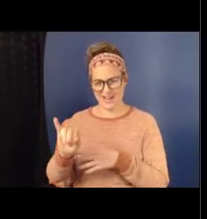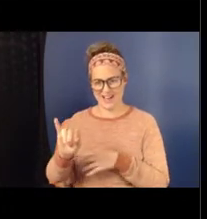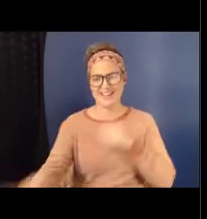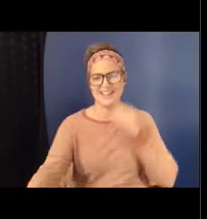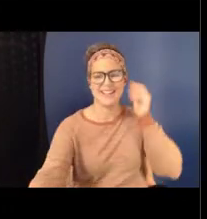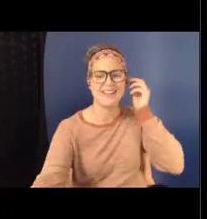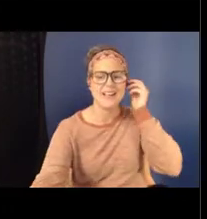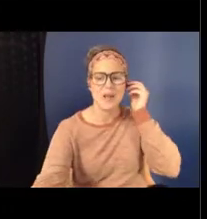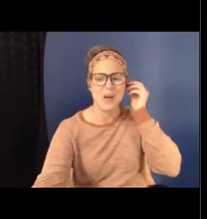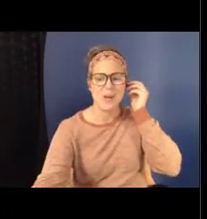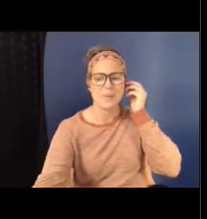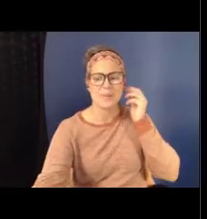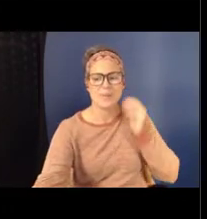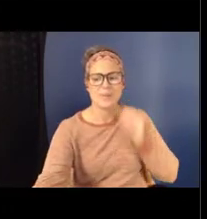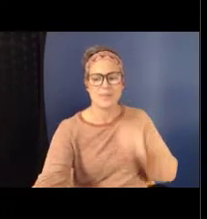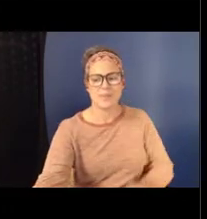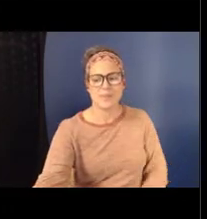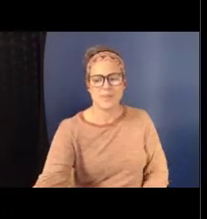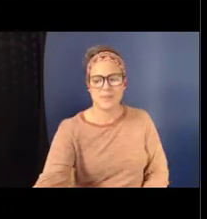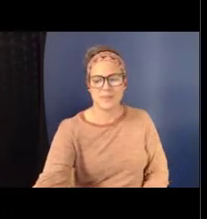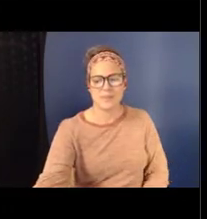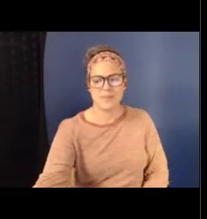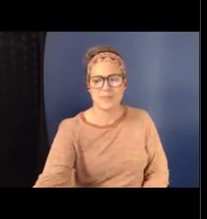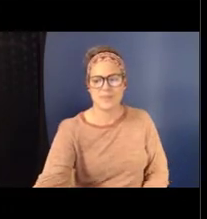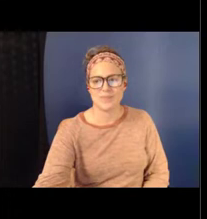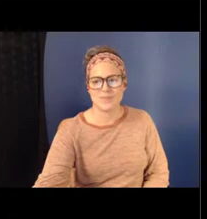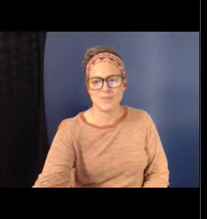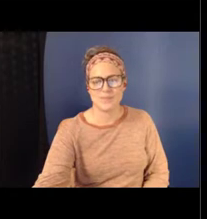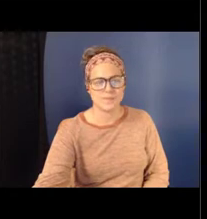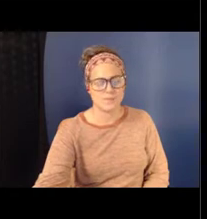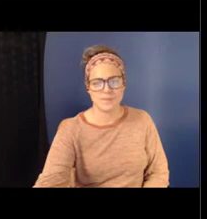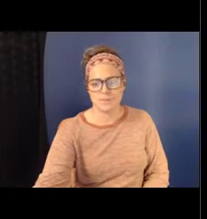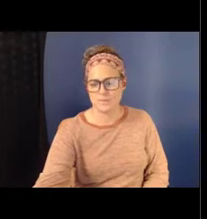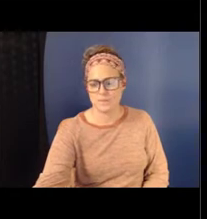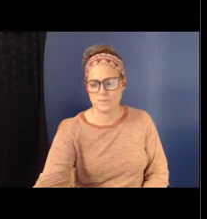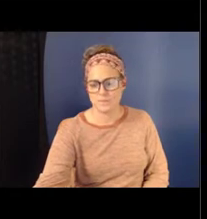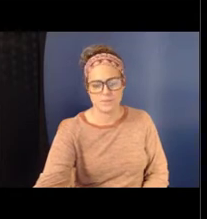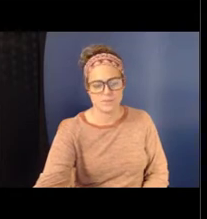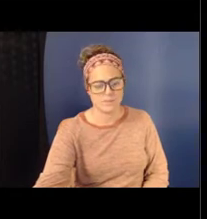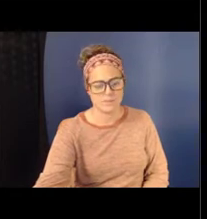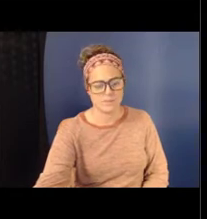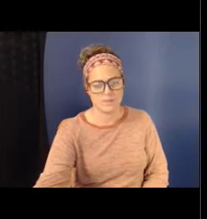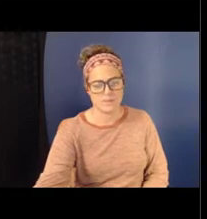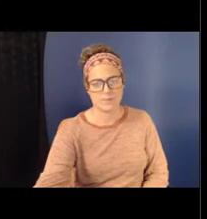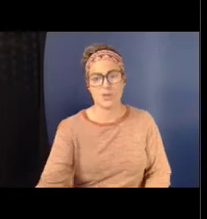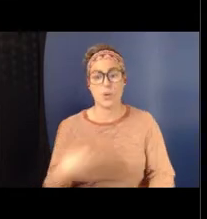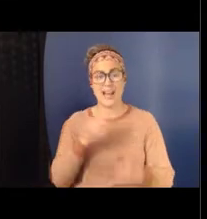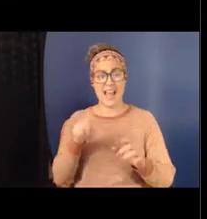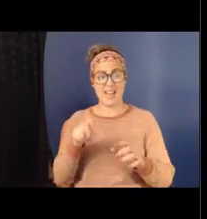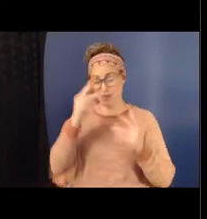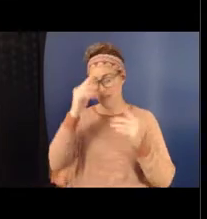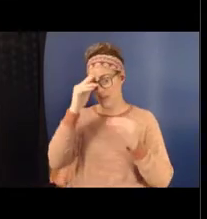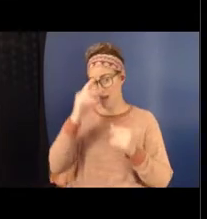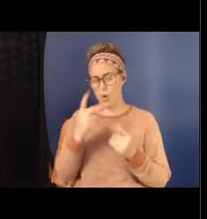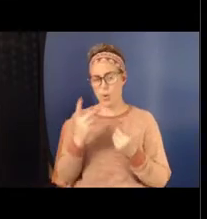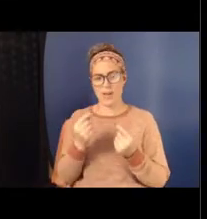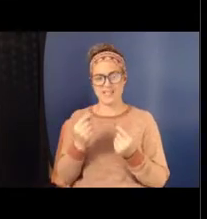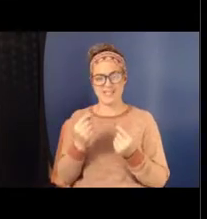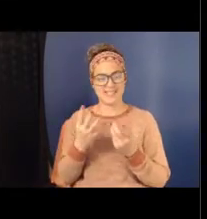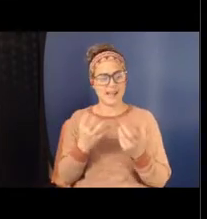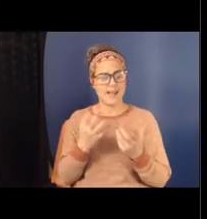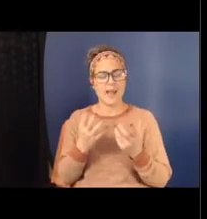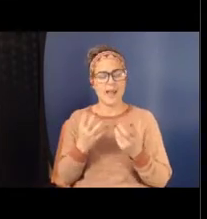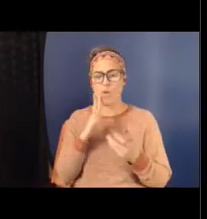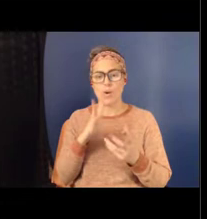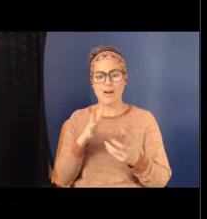about what are the characteristics of effective programming? So the involvement, as I said, of the leaderships of the community members, and that